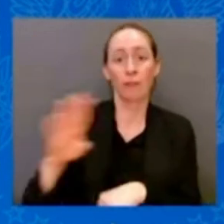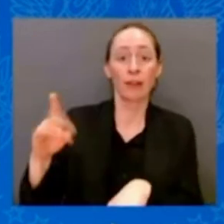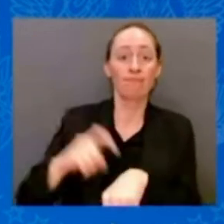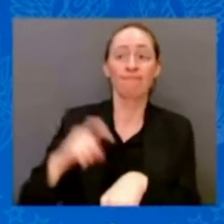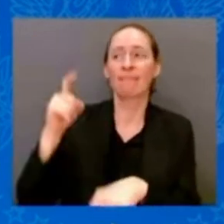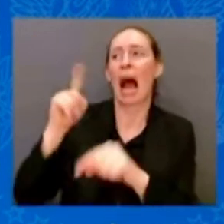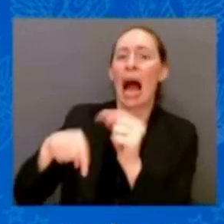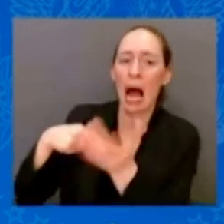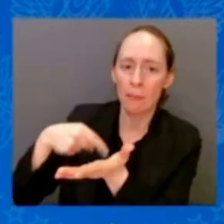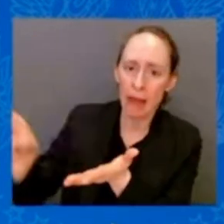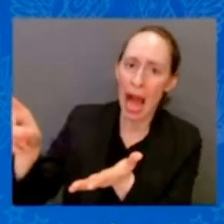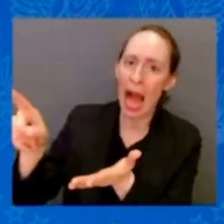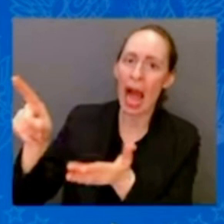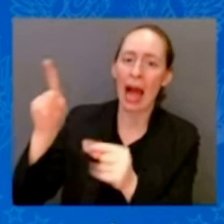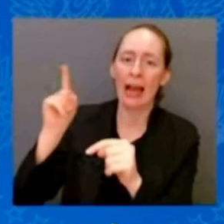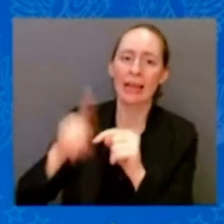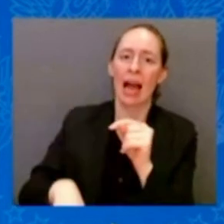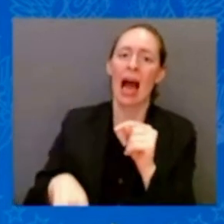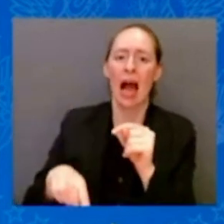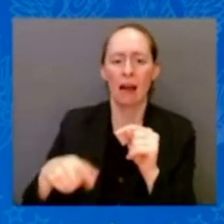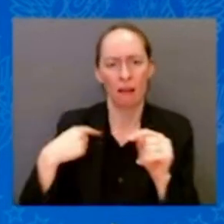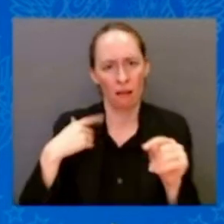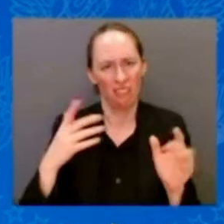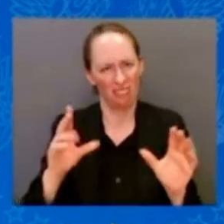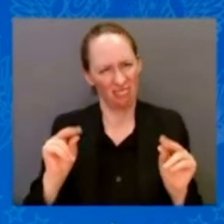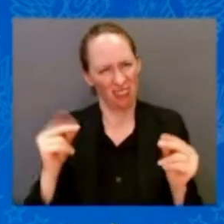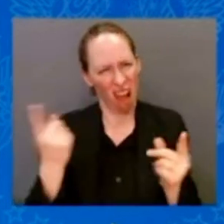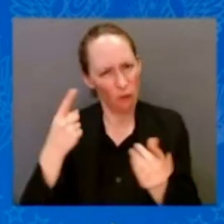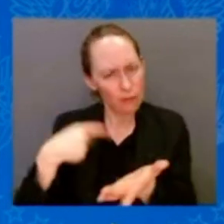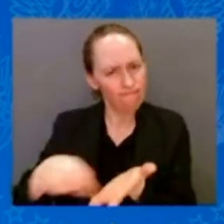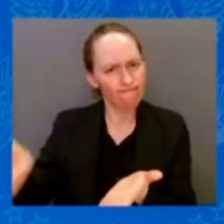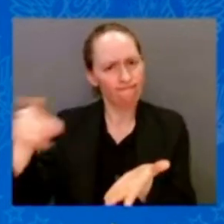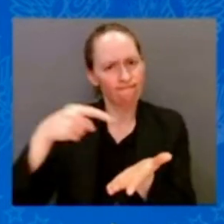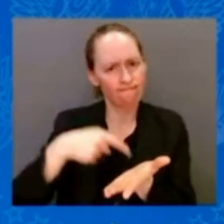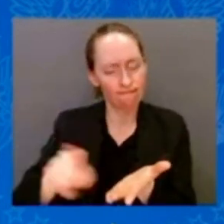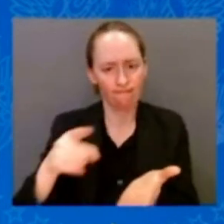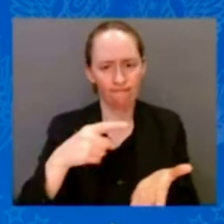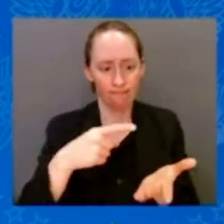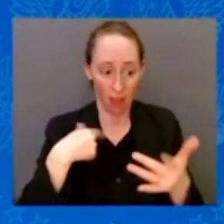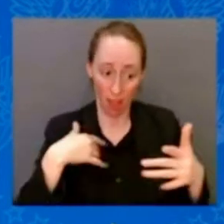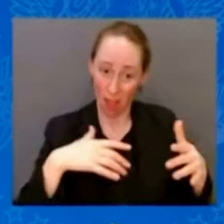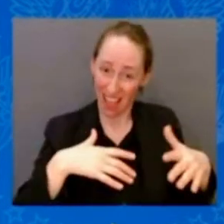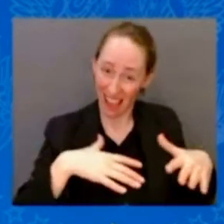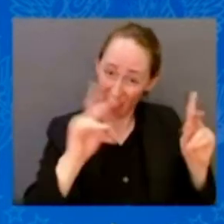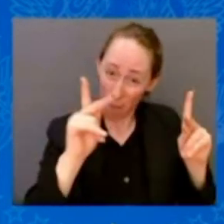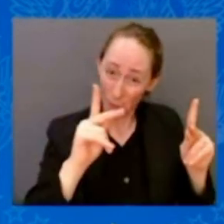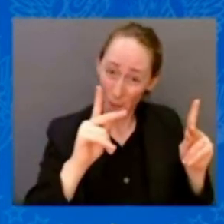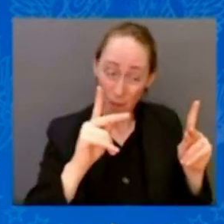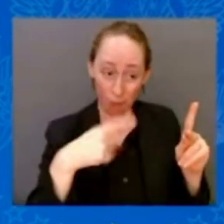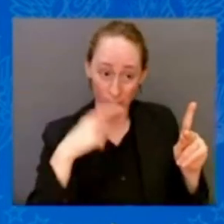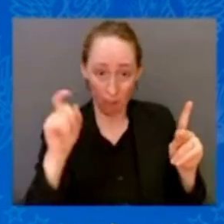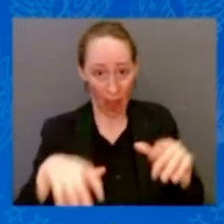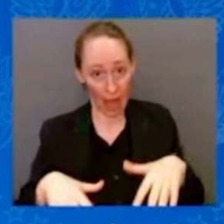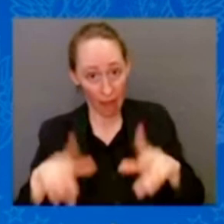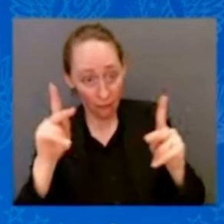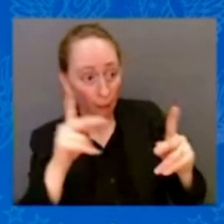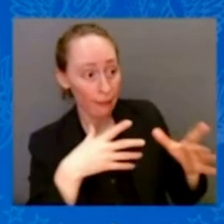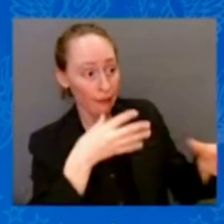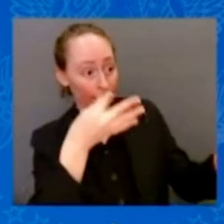made for the chaos they're suggesting? This nation has gone through too much. We've come too far to let that happen.